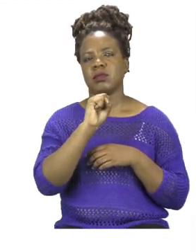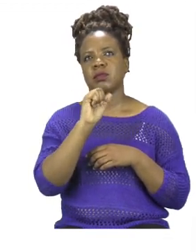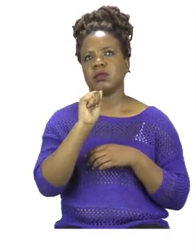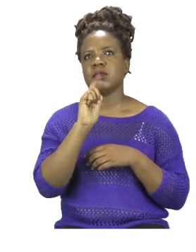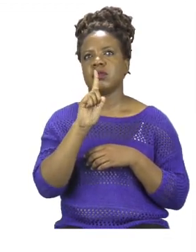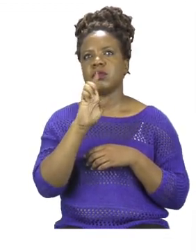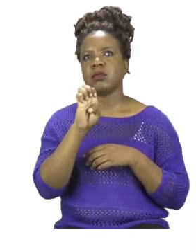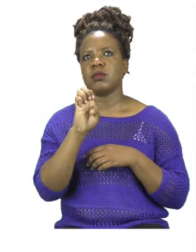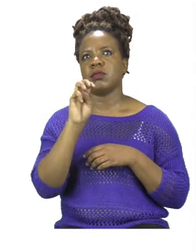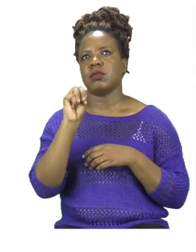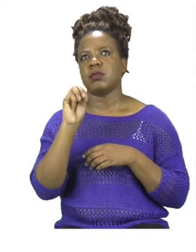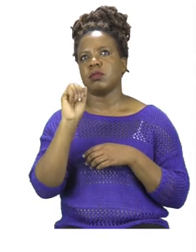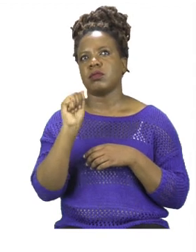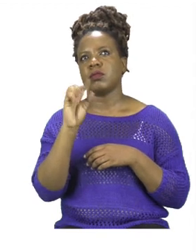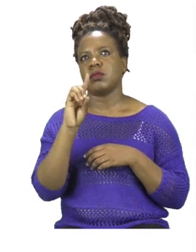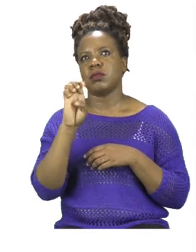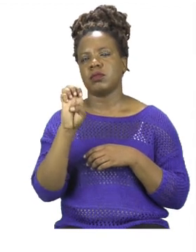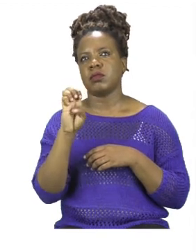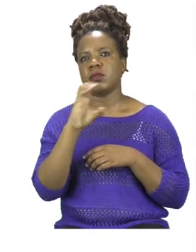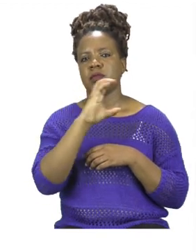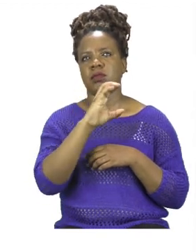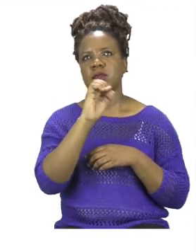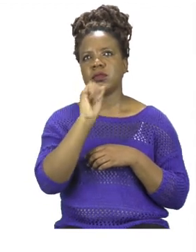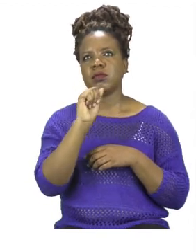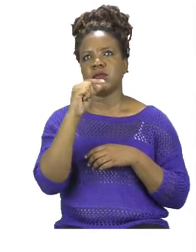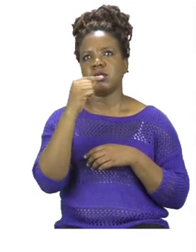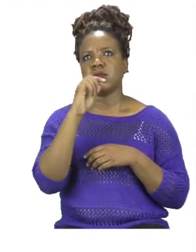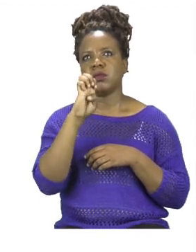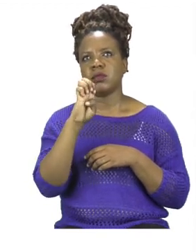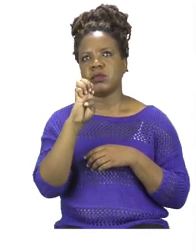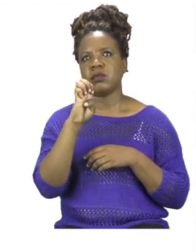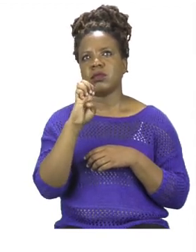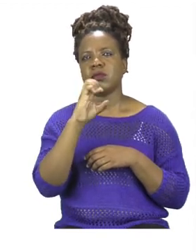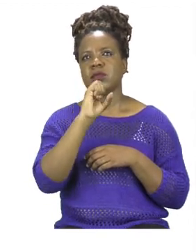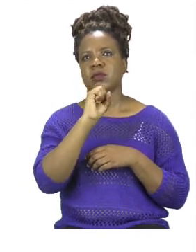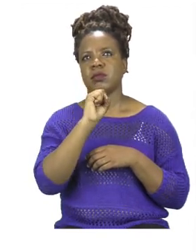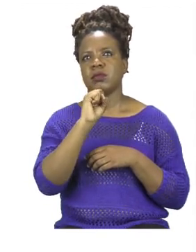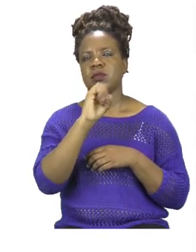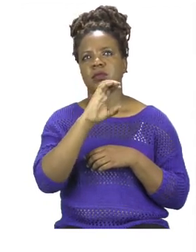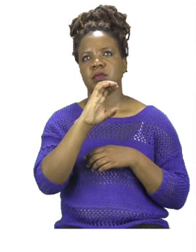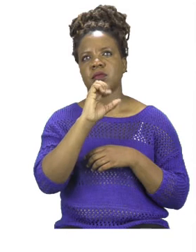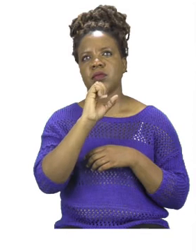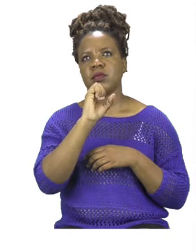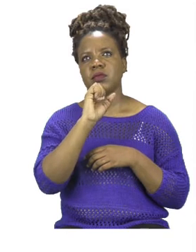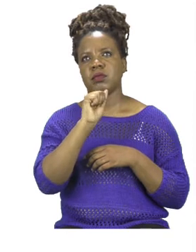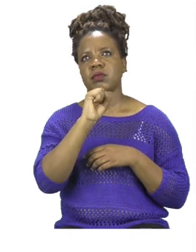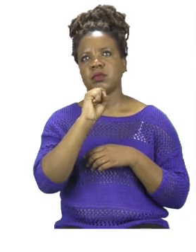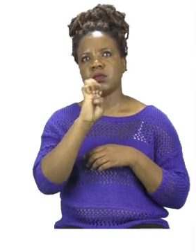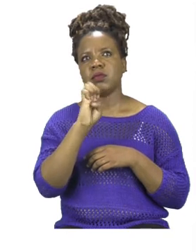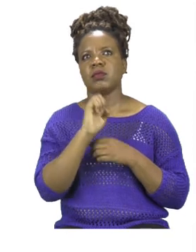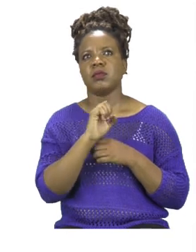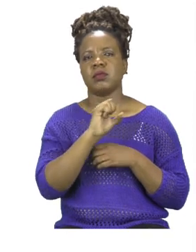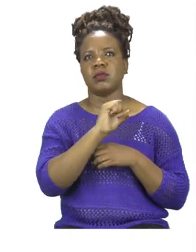made, cage, case, safe, safe,